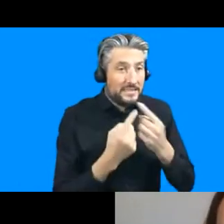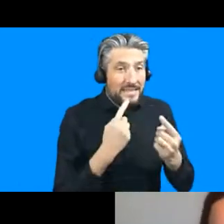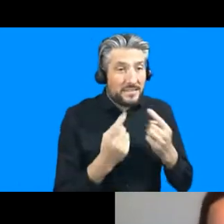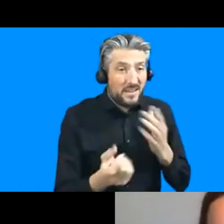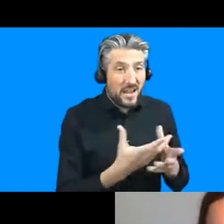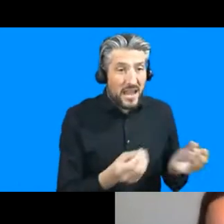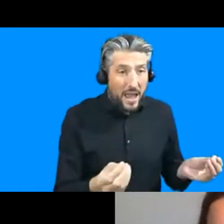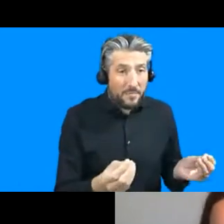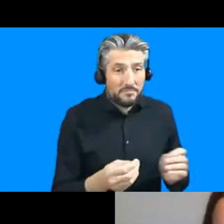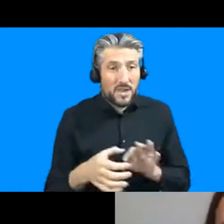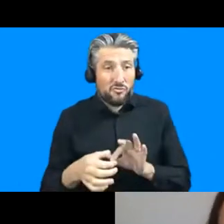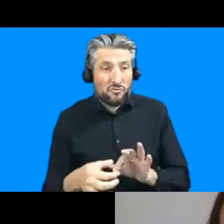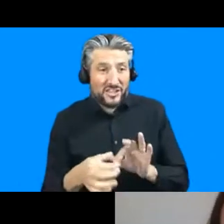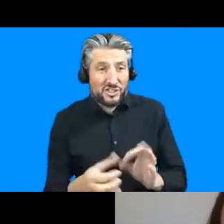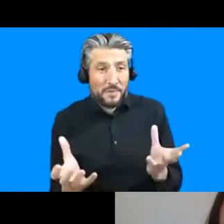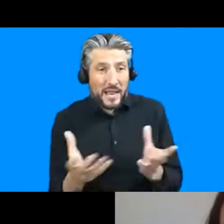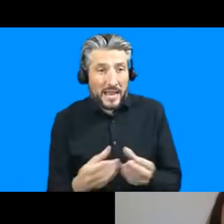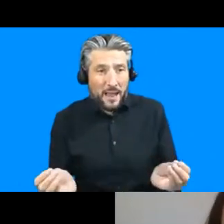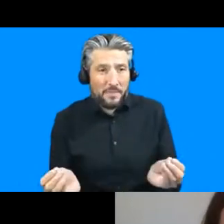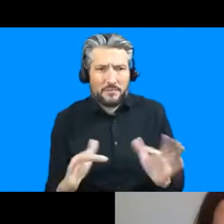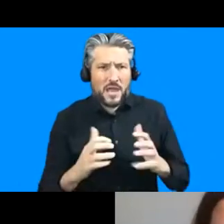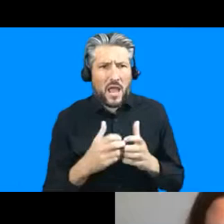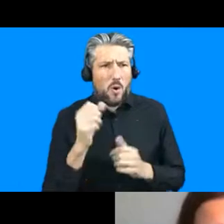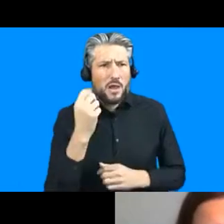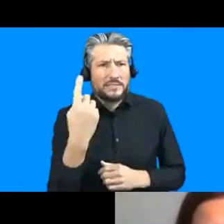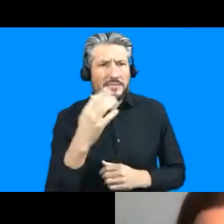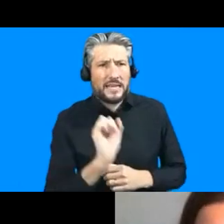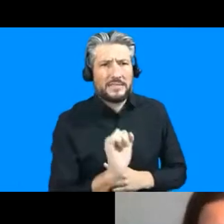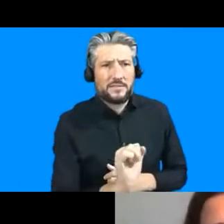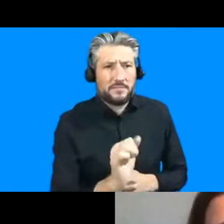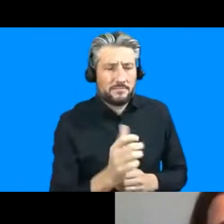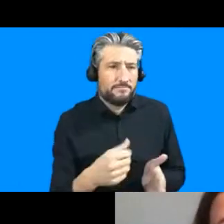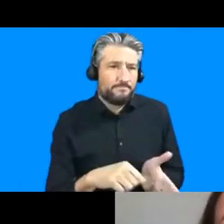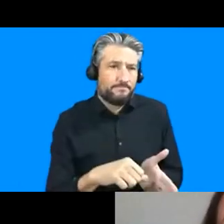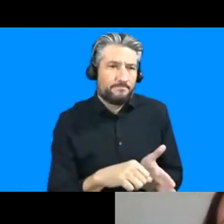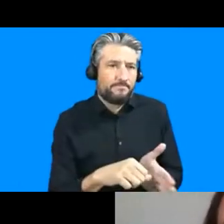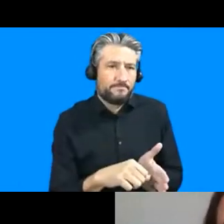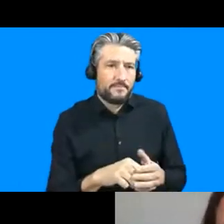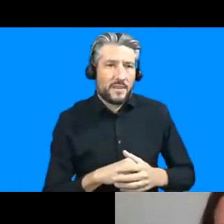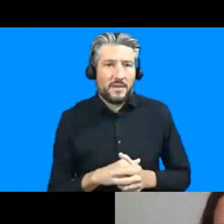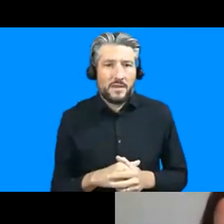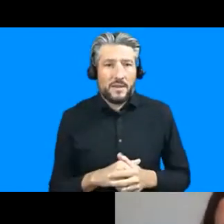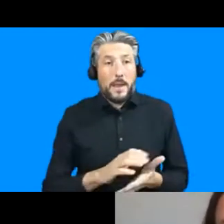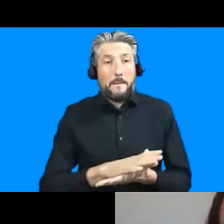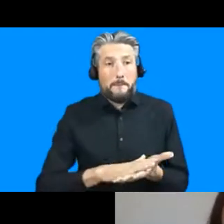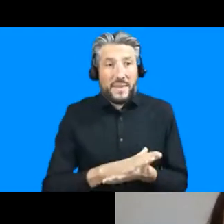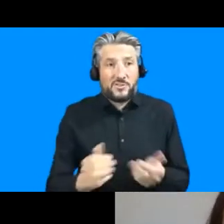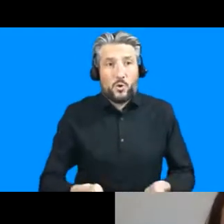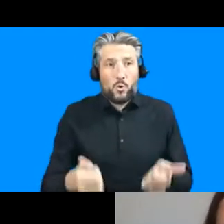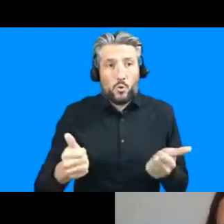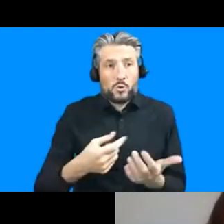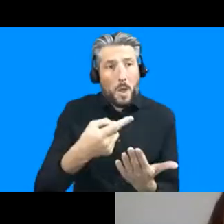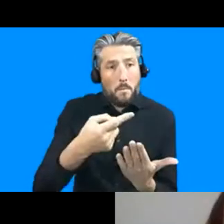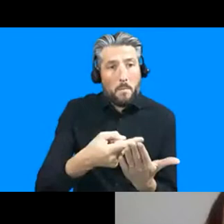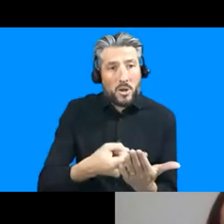understanding of the conditions of on the ground in such settlements and it certainly precludes precludes good policy making for kind of epidemic response